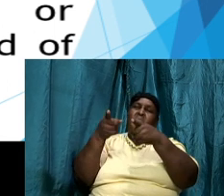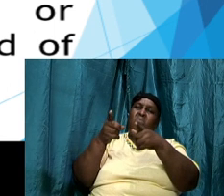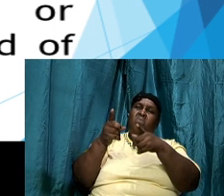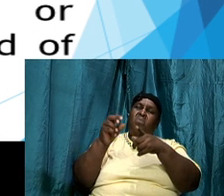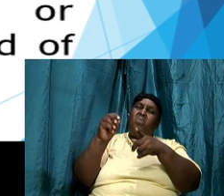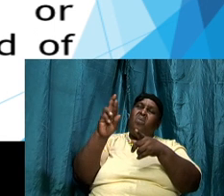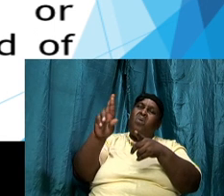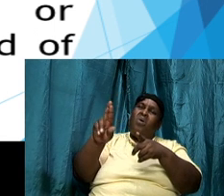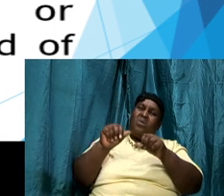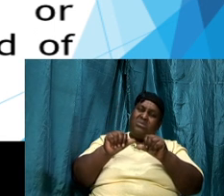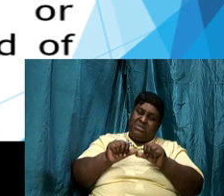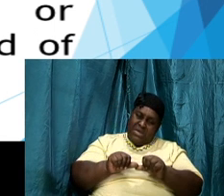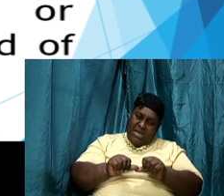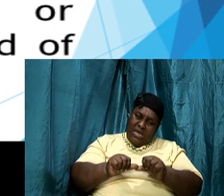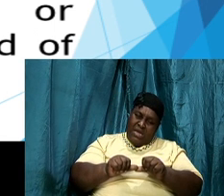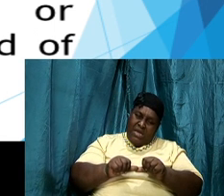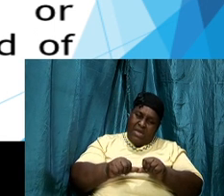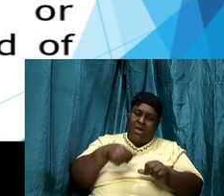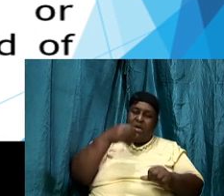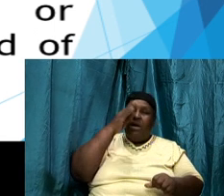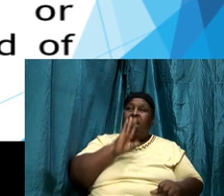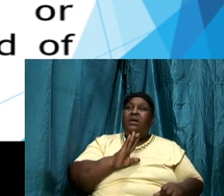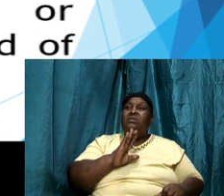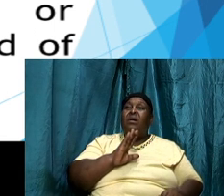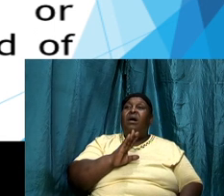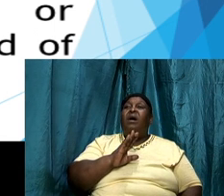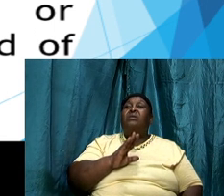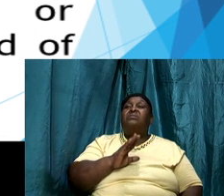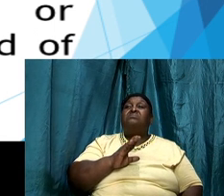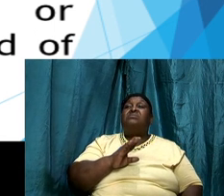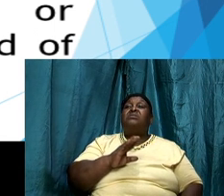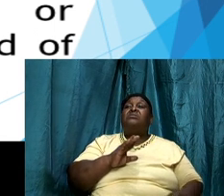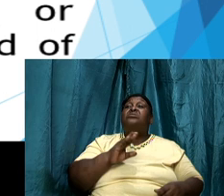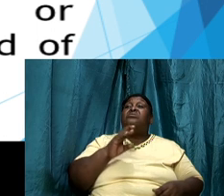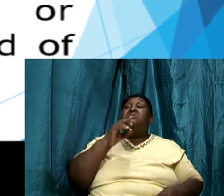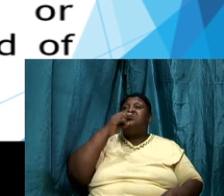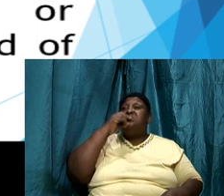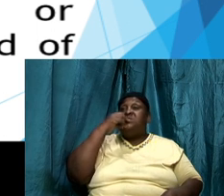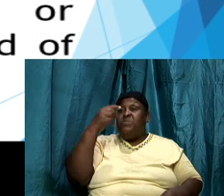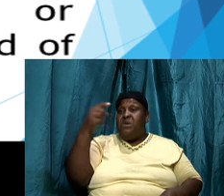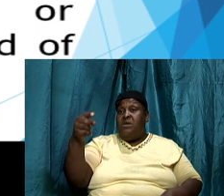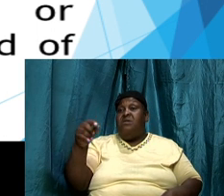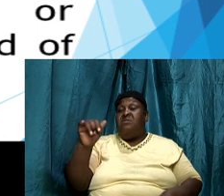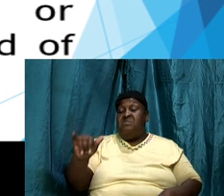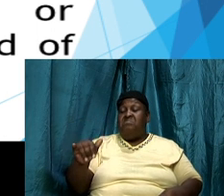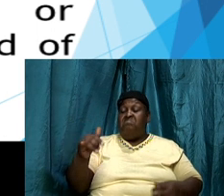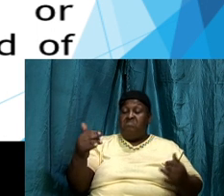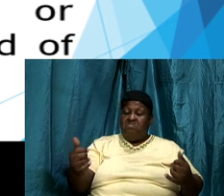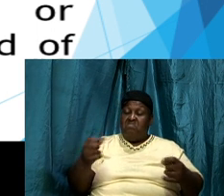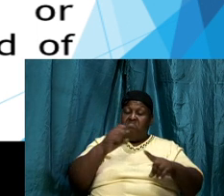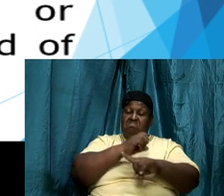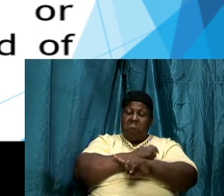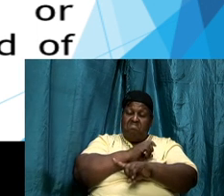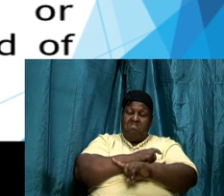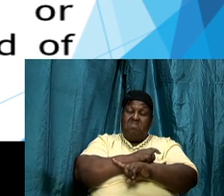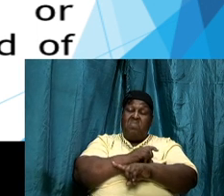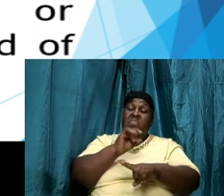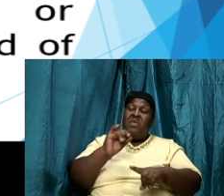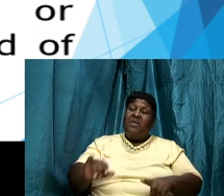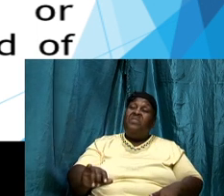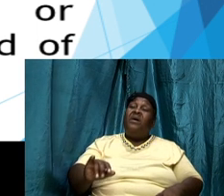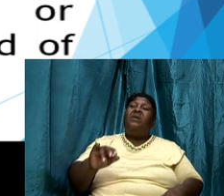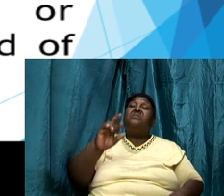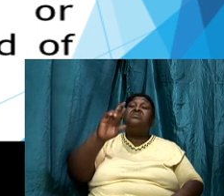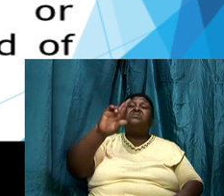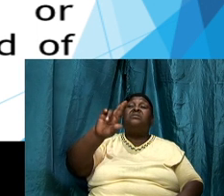stay and he does that still today but that rhema word hinges